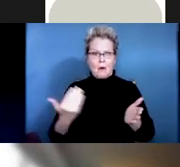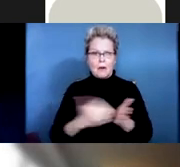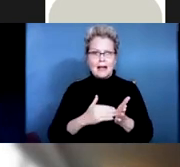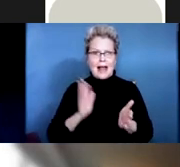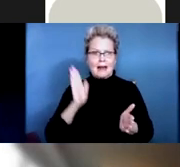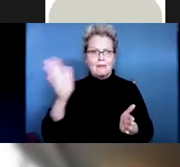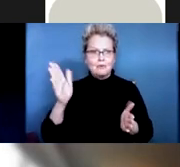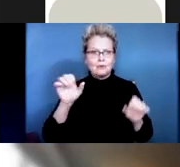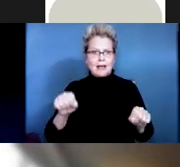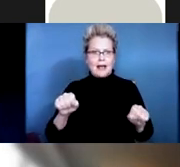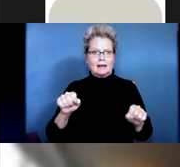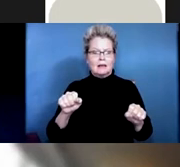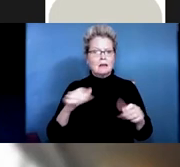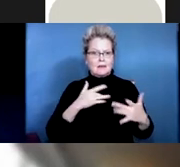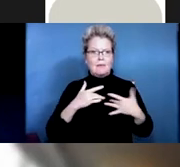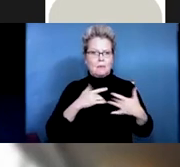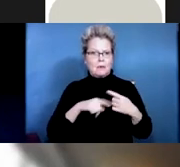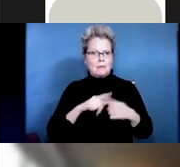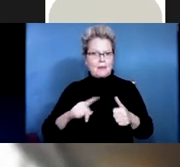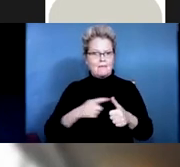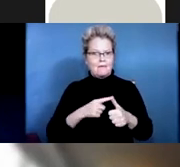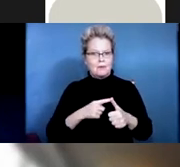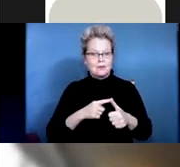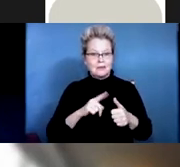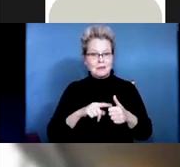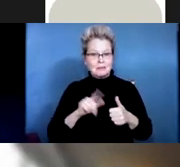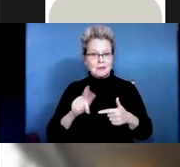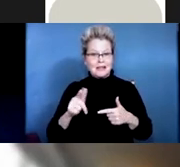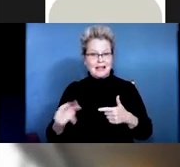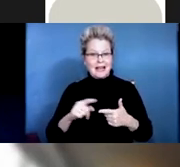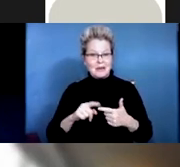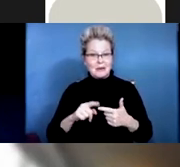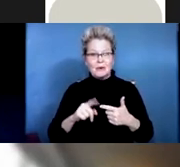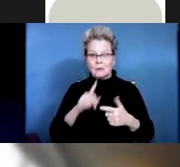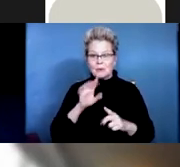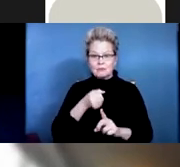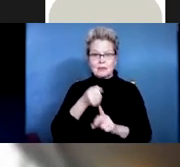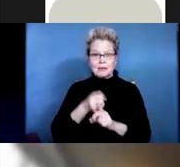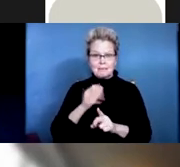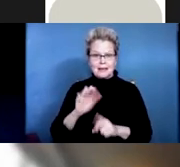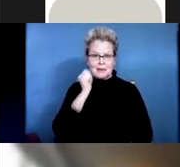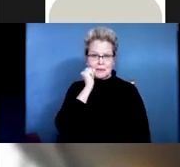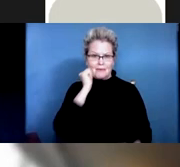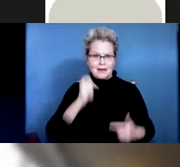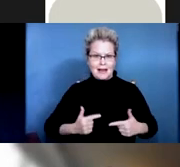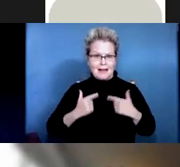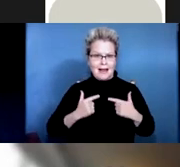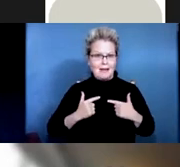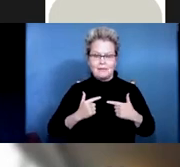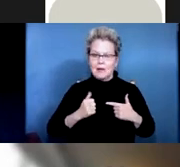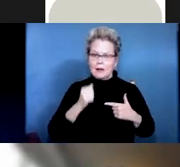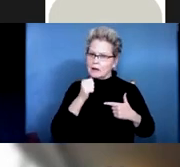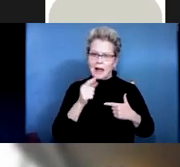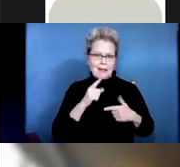as time goes on, people start to recognize that what's impacting their daily life is not that they're unable to